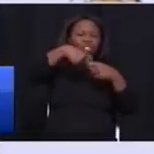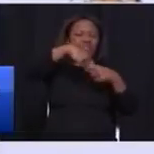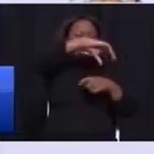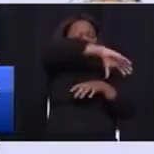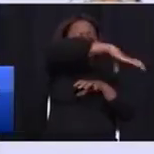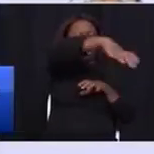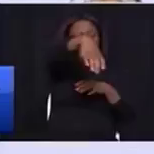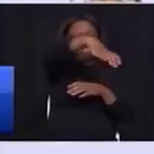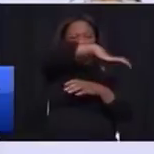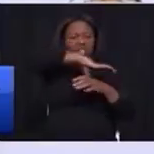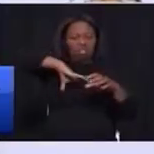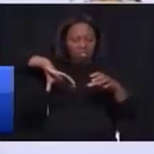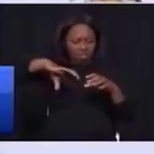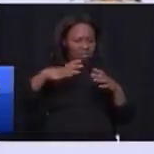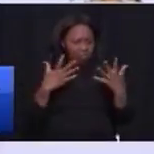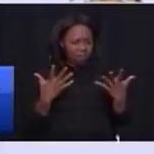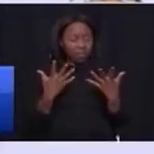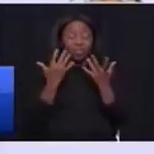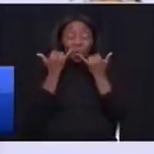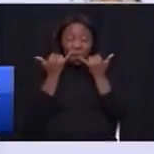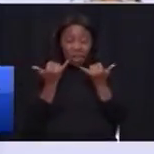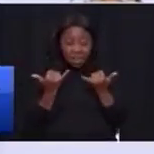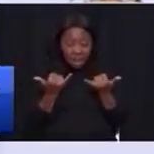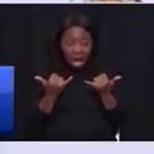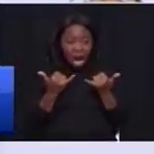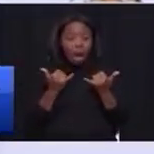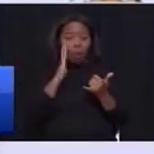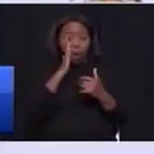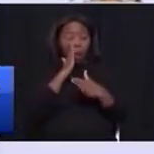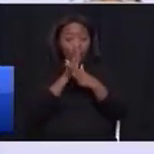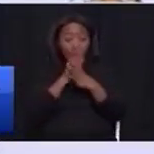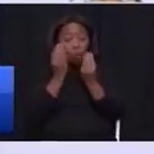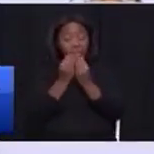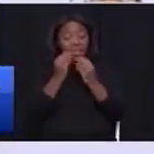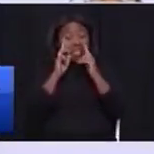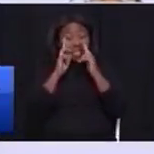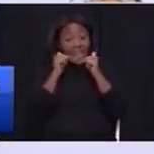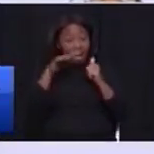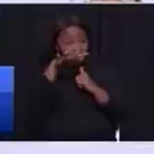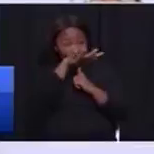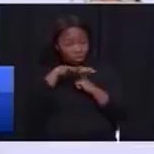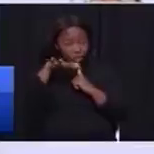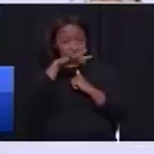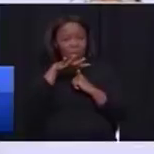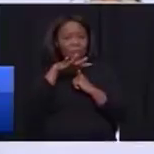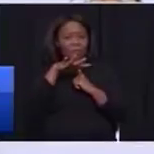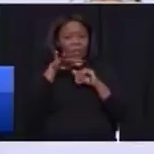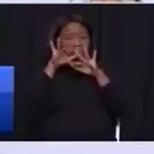this is that we are going to work with township residents to look at this as